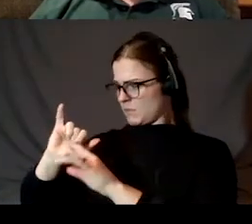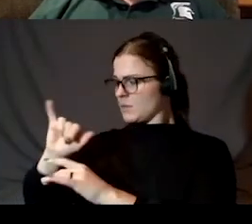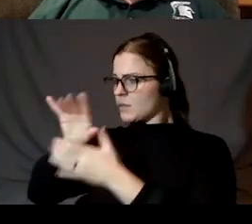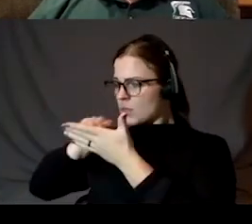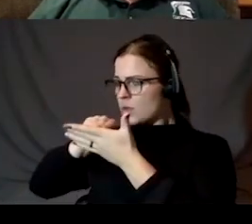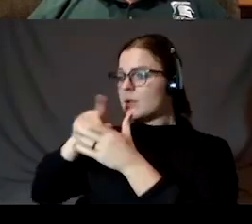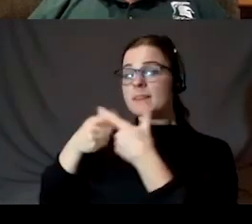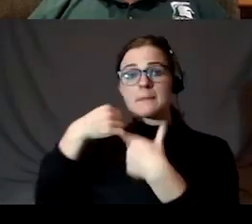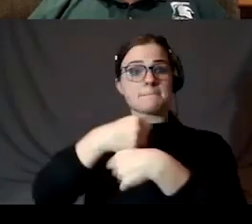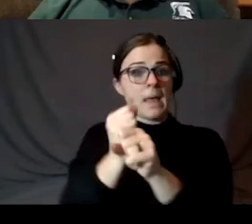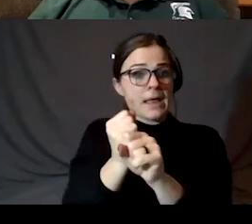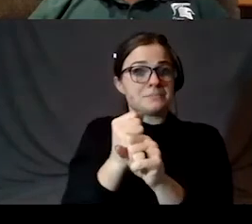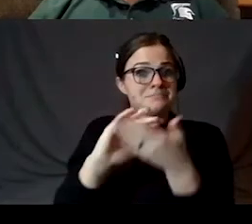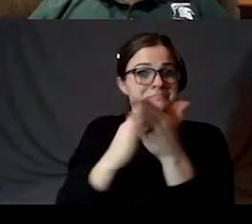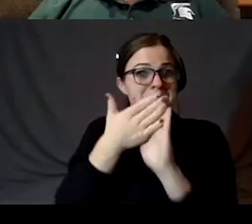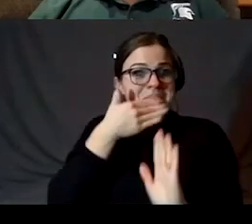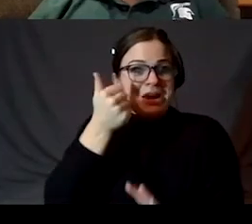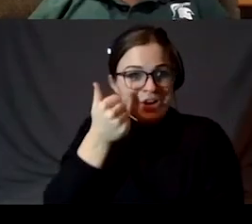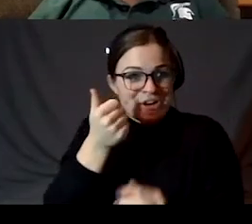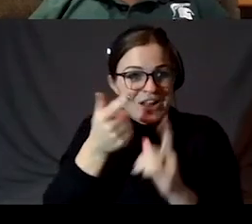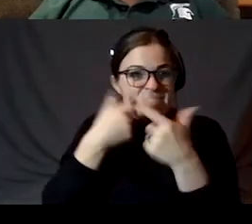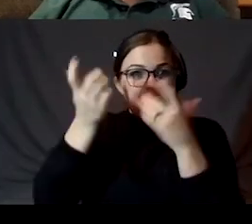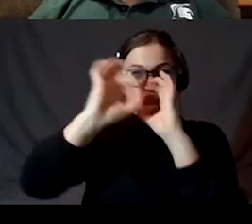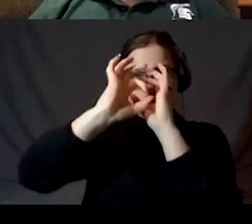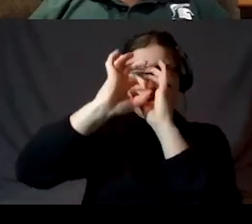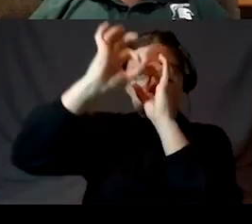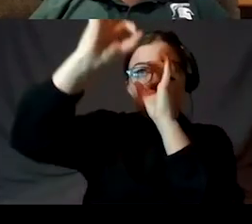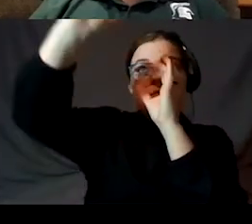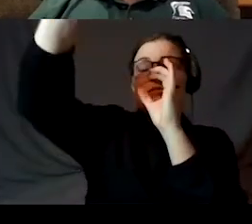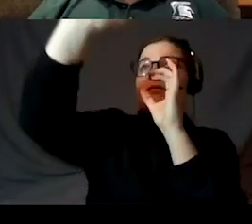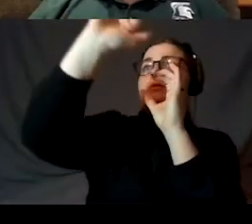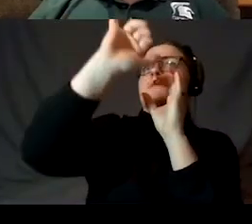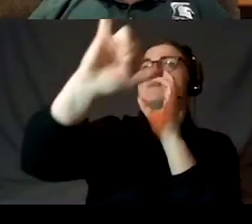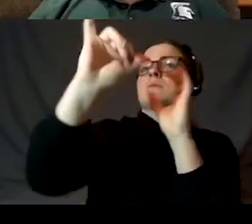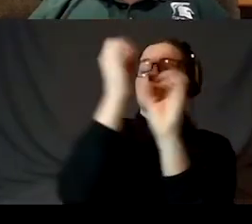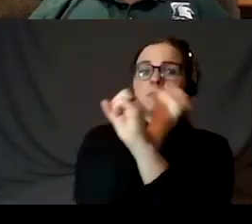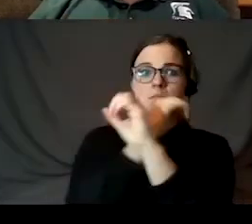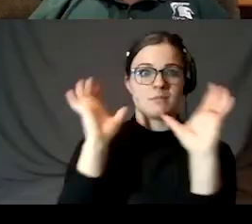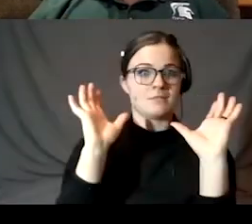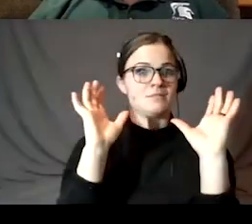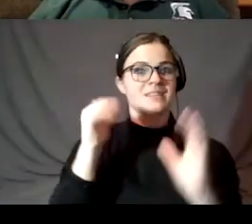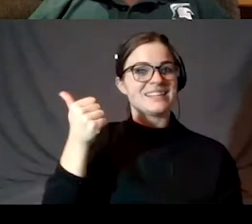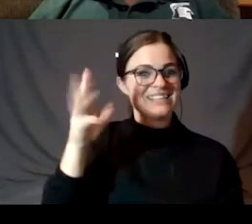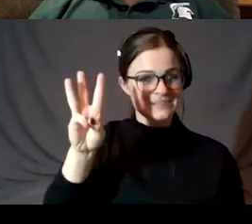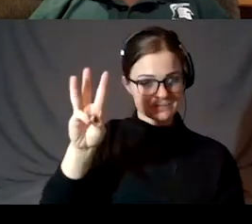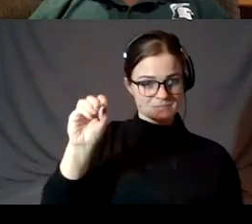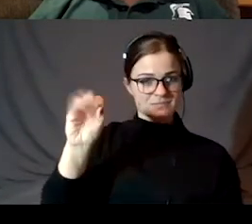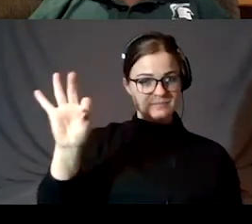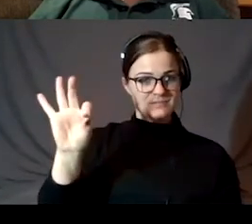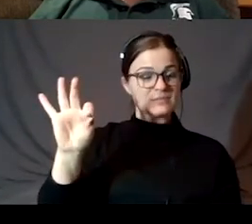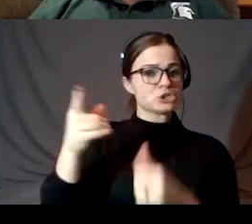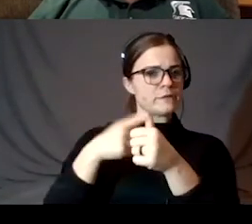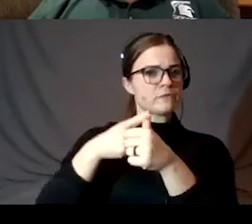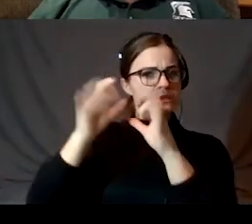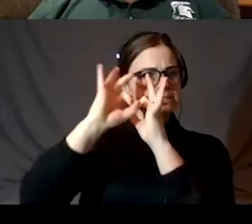version. And he turned his telescope to the heavens, and the rest is history. 1609 is when he made his first telescope, I